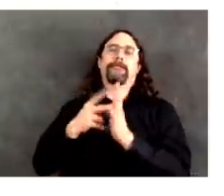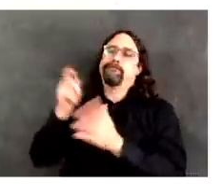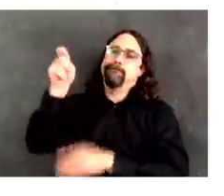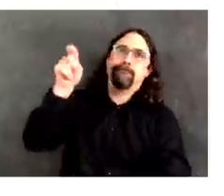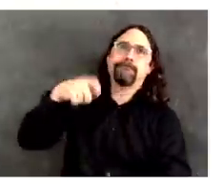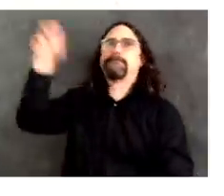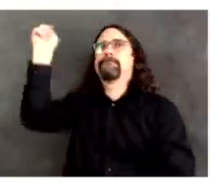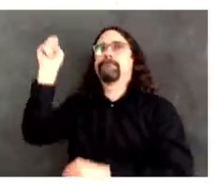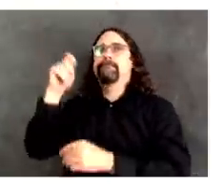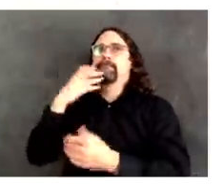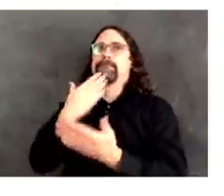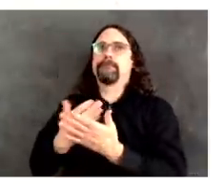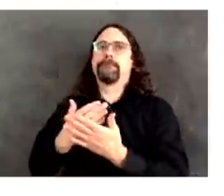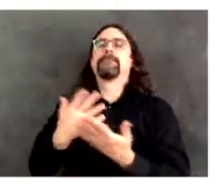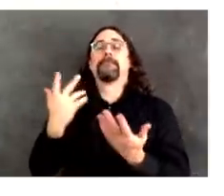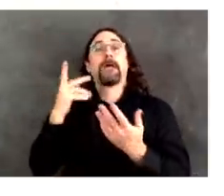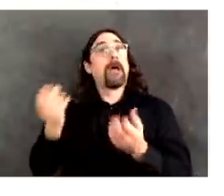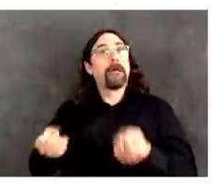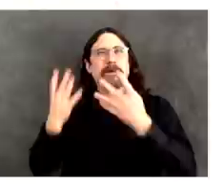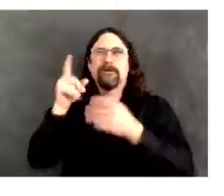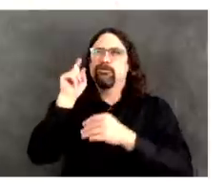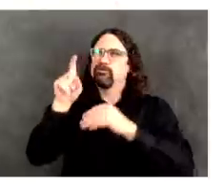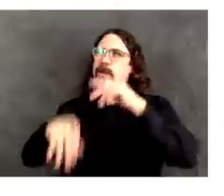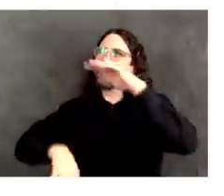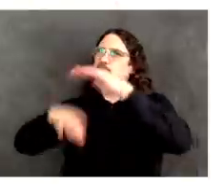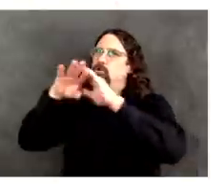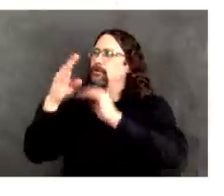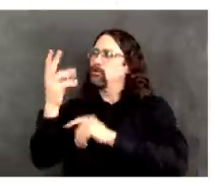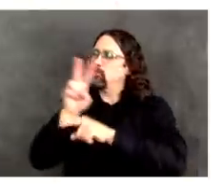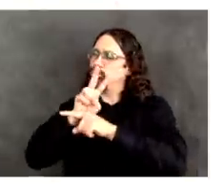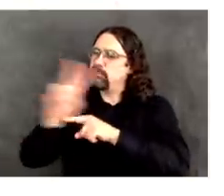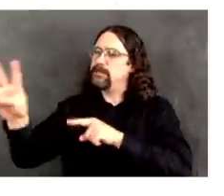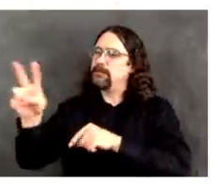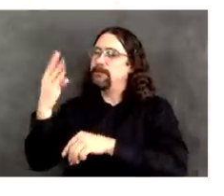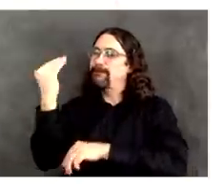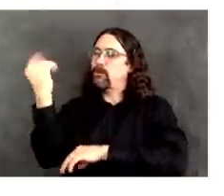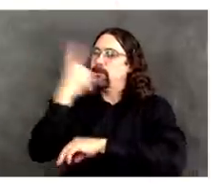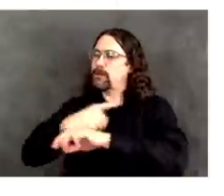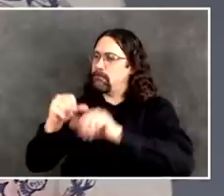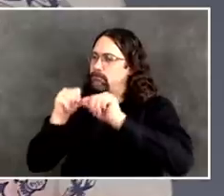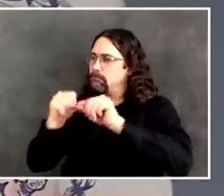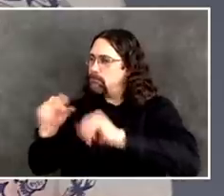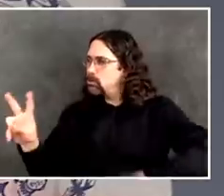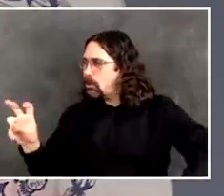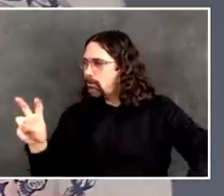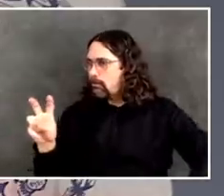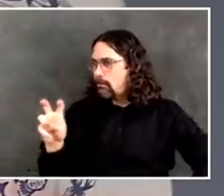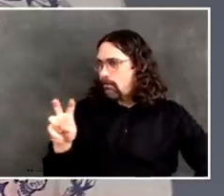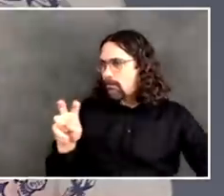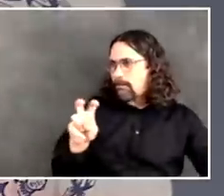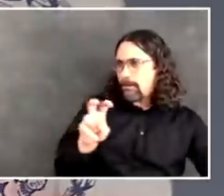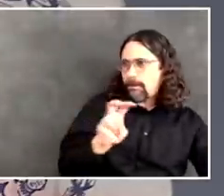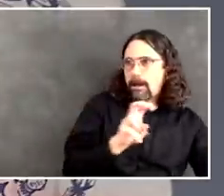it stays roughly around that line or below. Marsha from CVS New York is up next. Marsha?